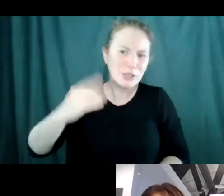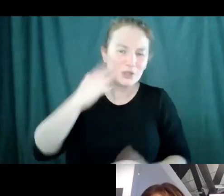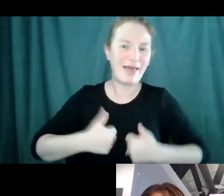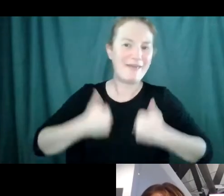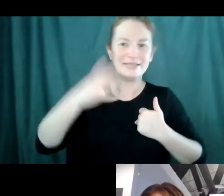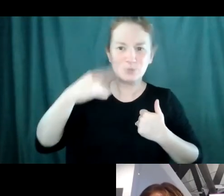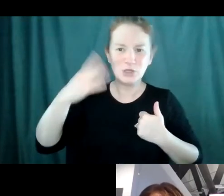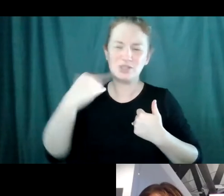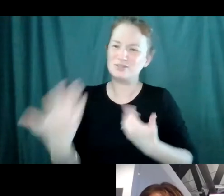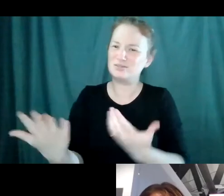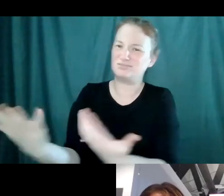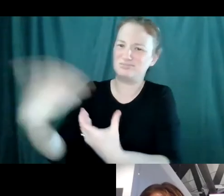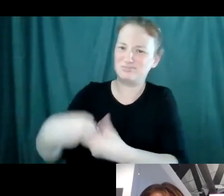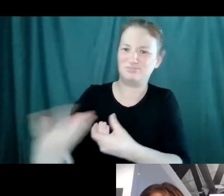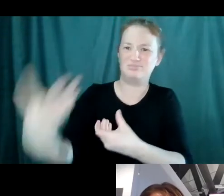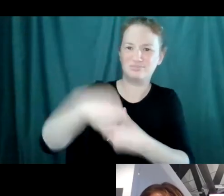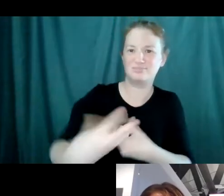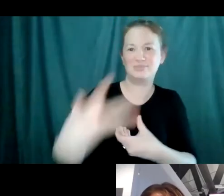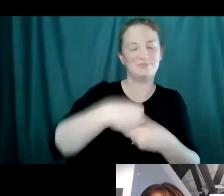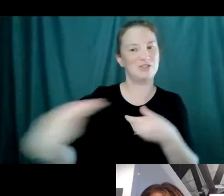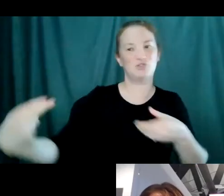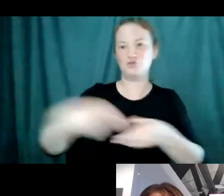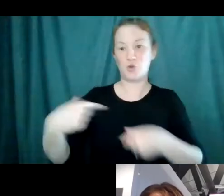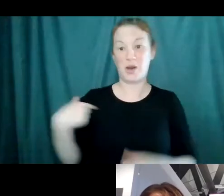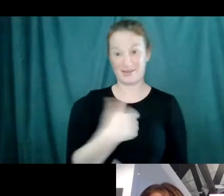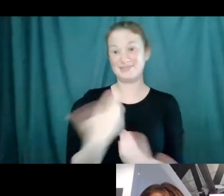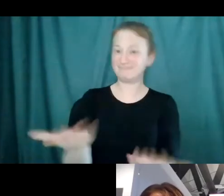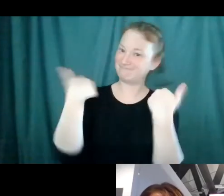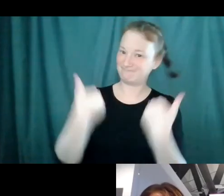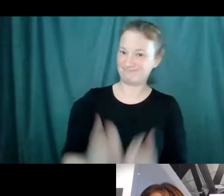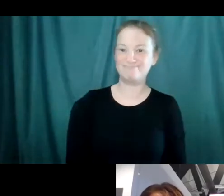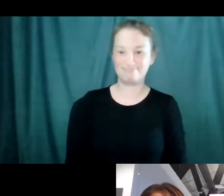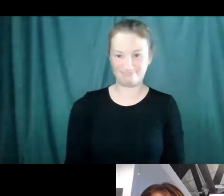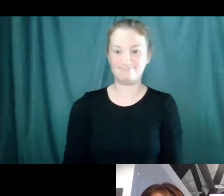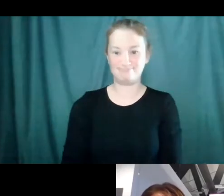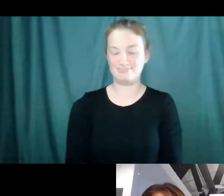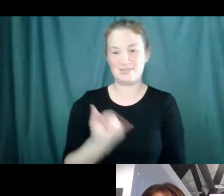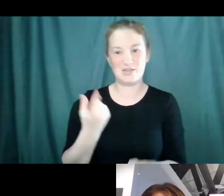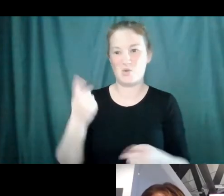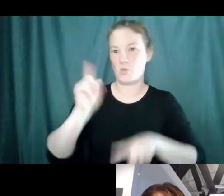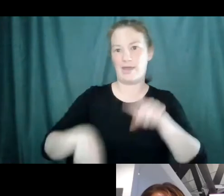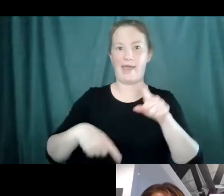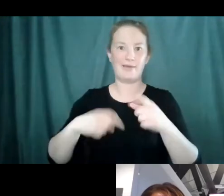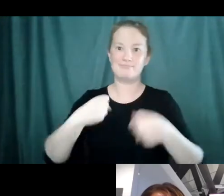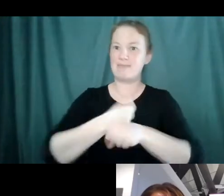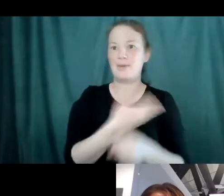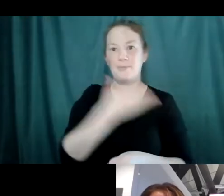And please come join us. Please come join us. We can't build a better world without you.